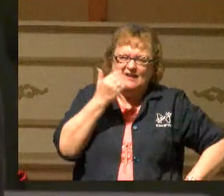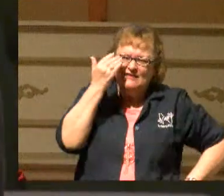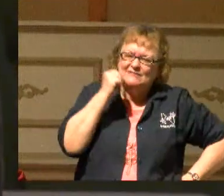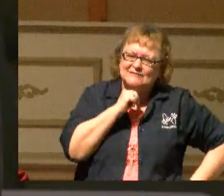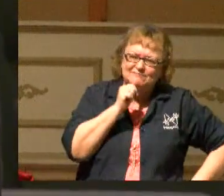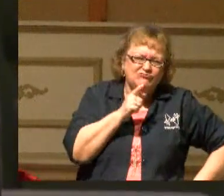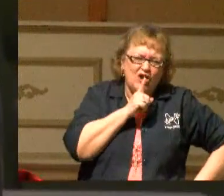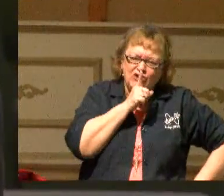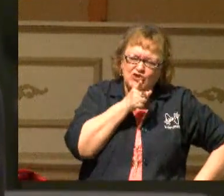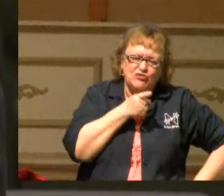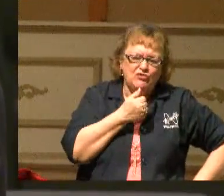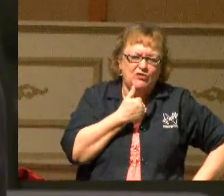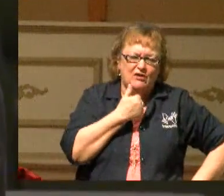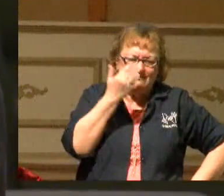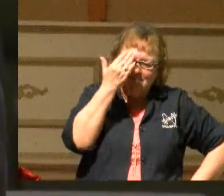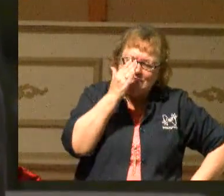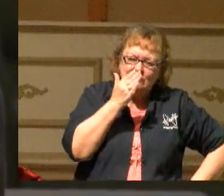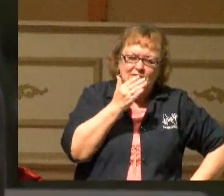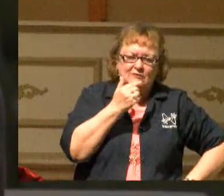that I'm saved.